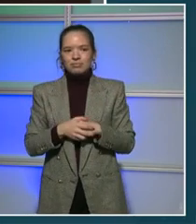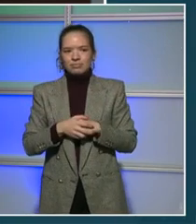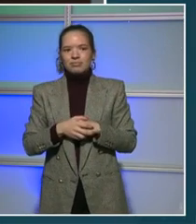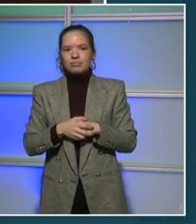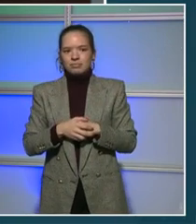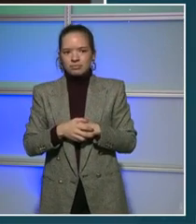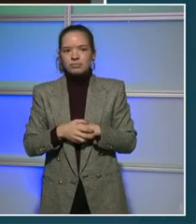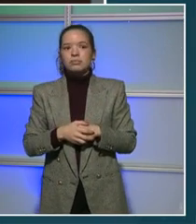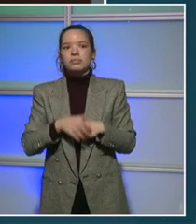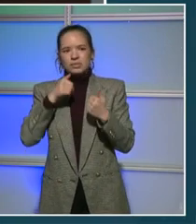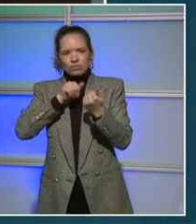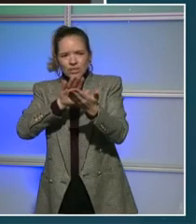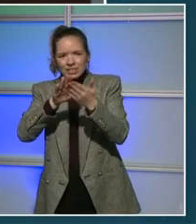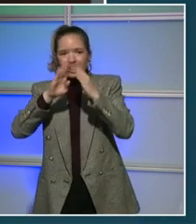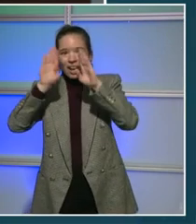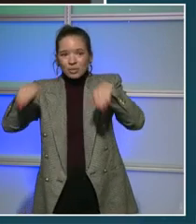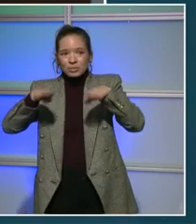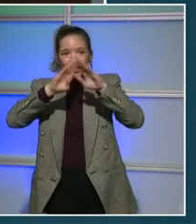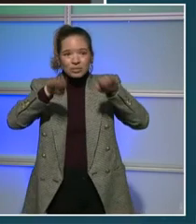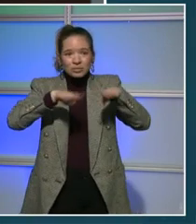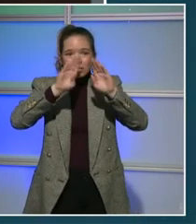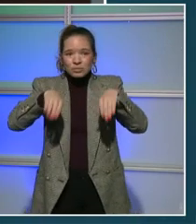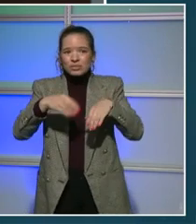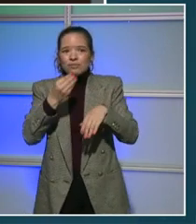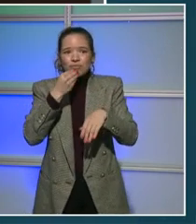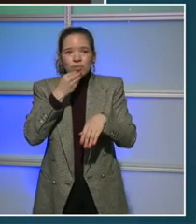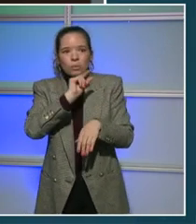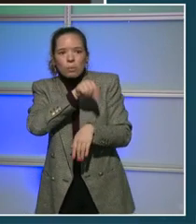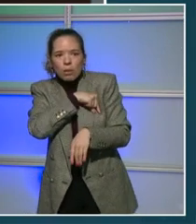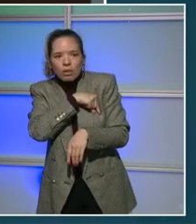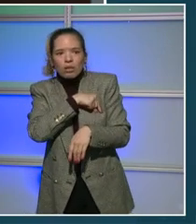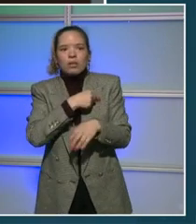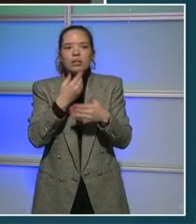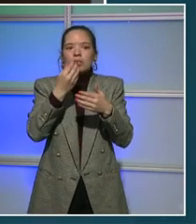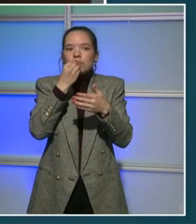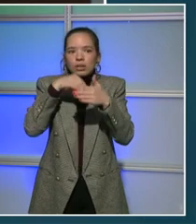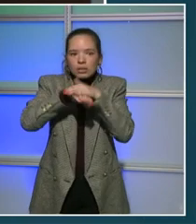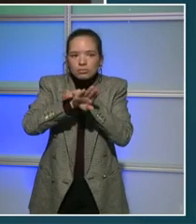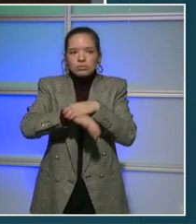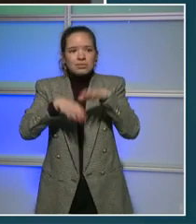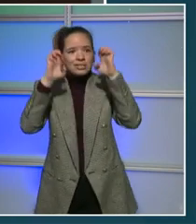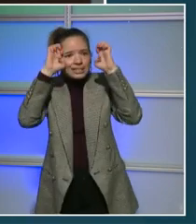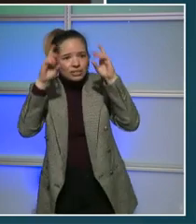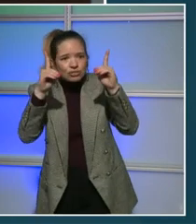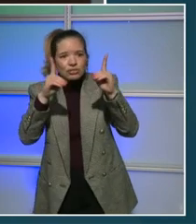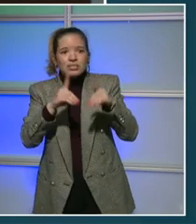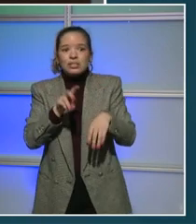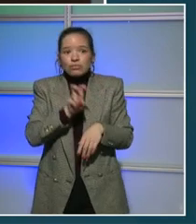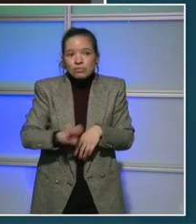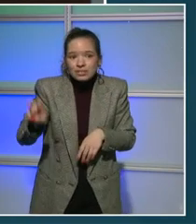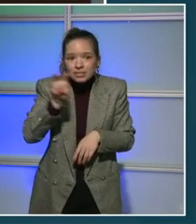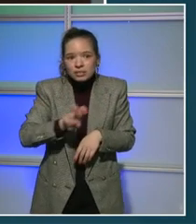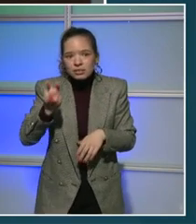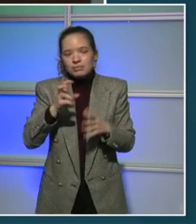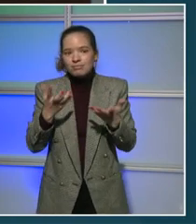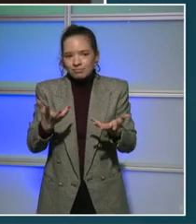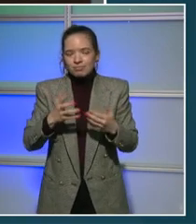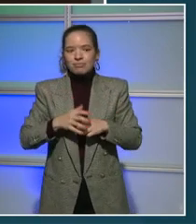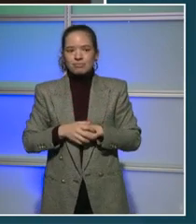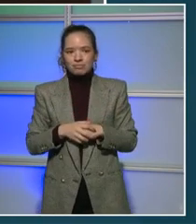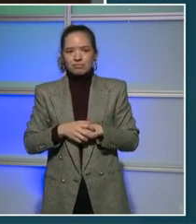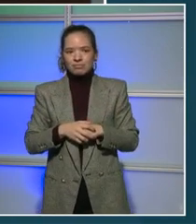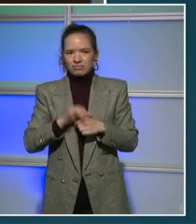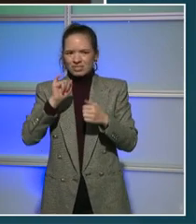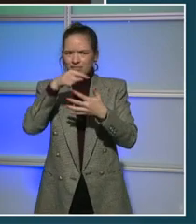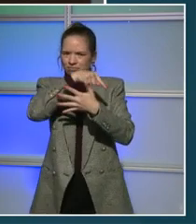food quality and access, education, and transportation. These factors are highly